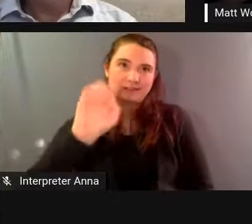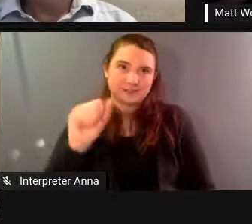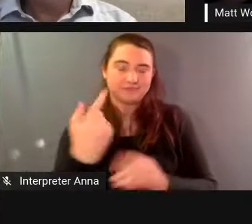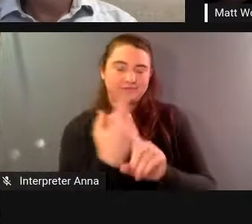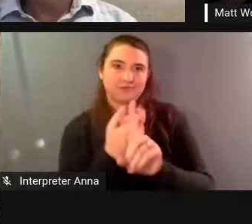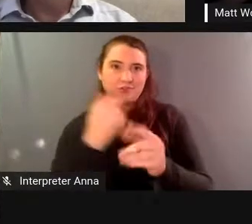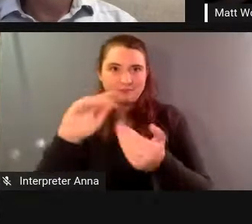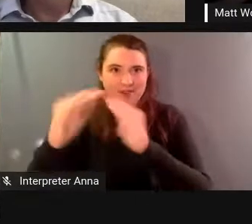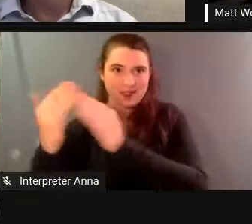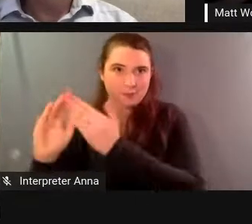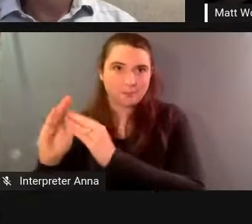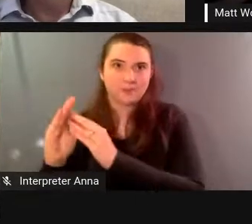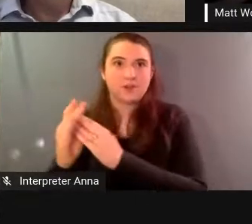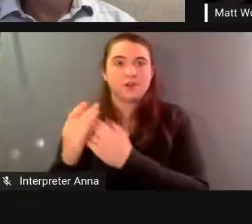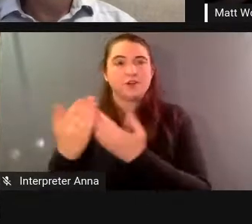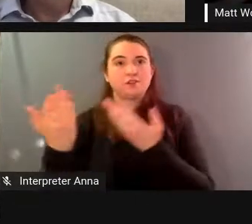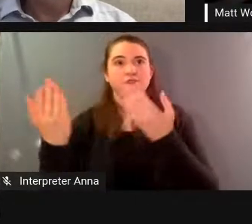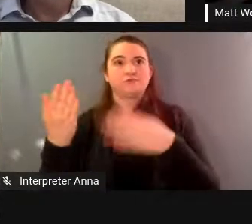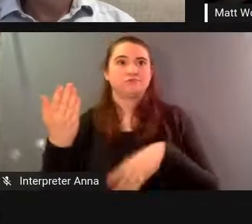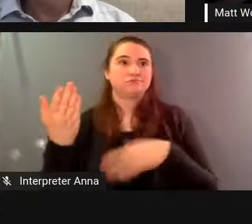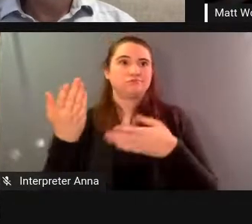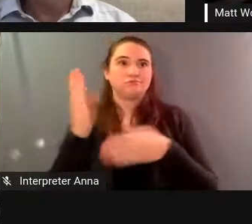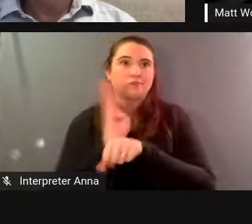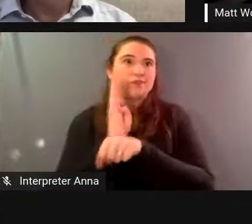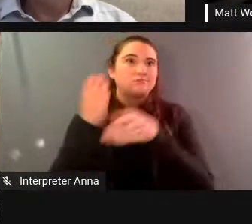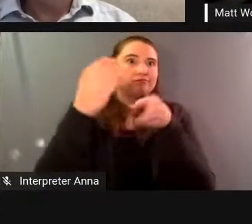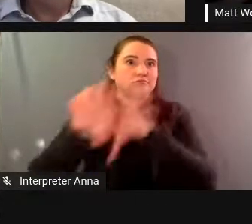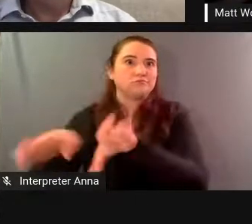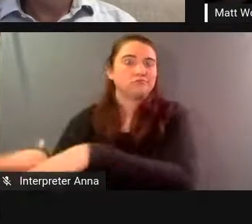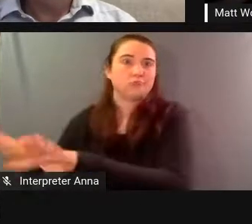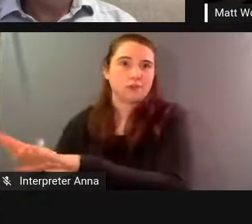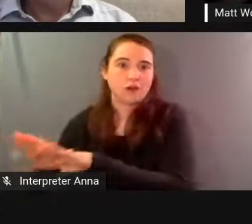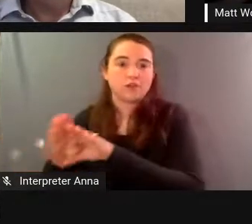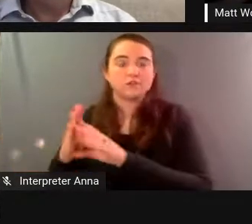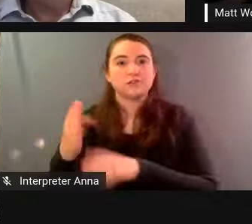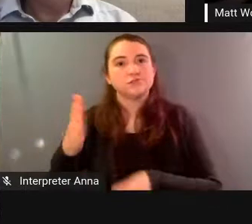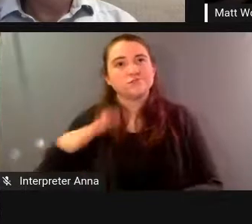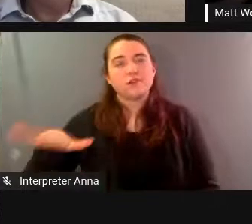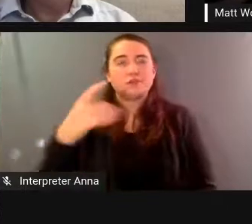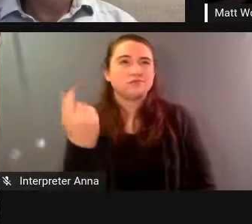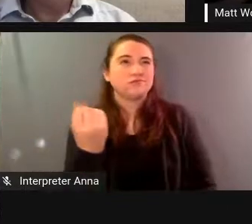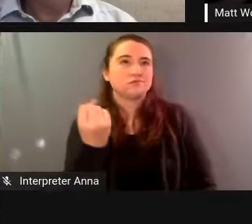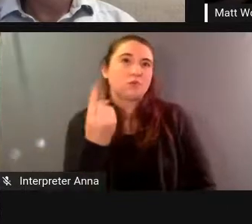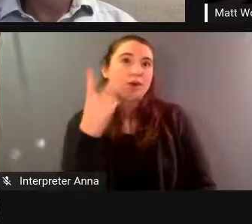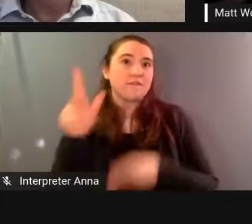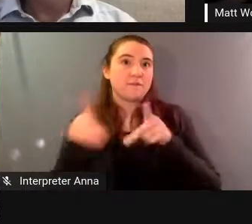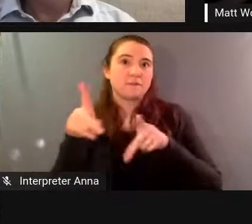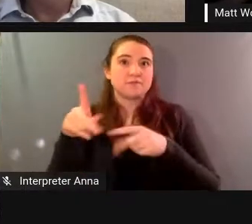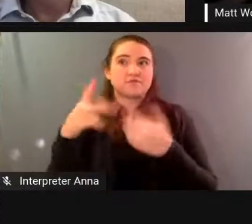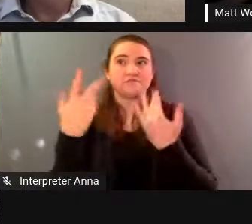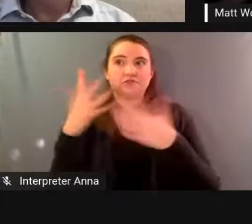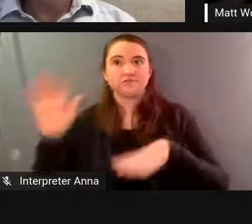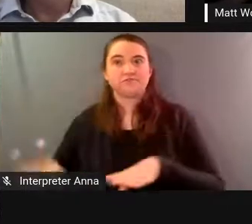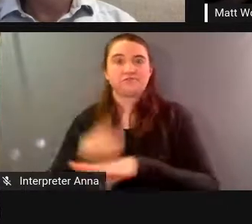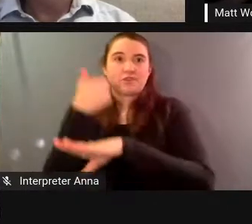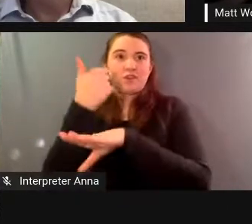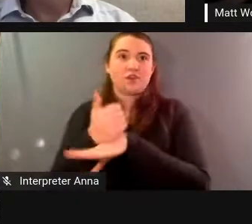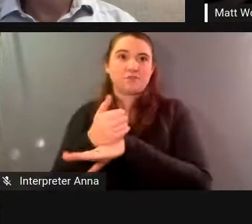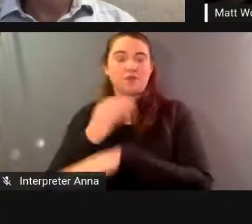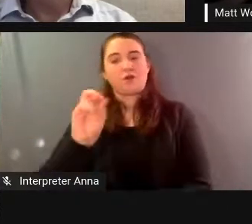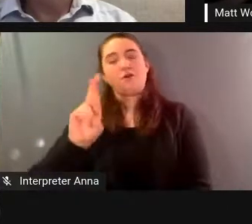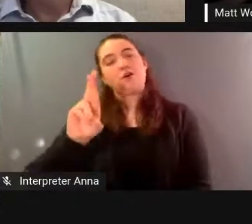the shutdown happened we had about a dozen people you know starting our organic farm operations for the year